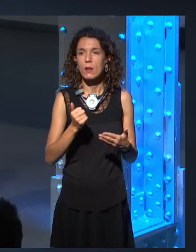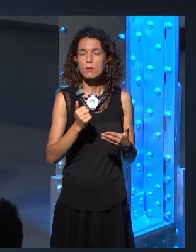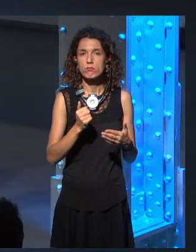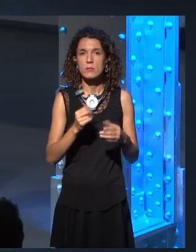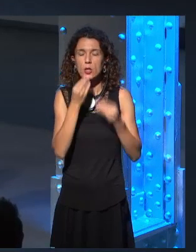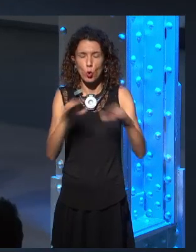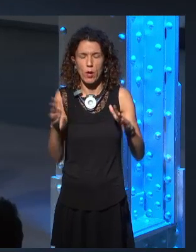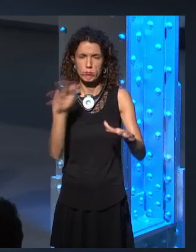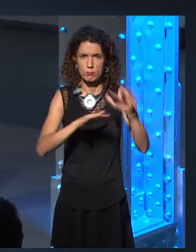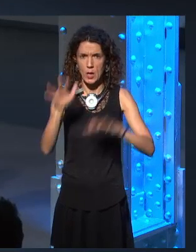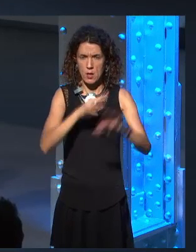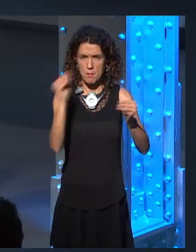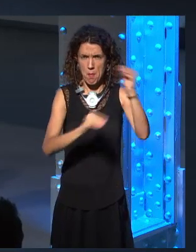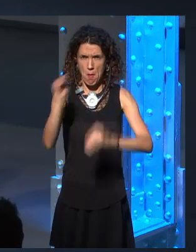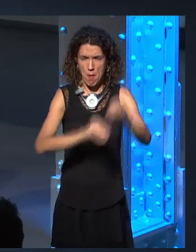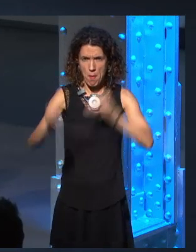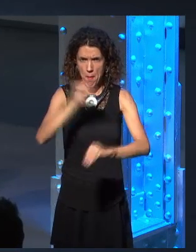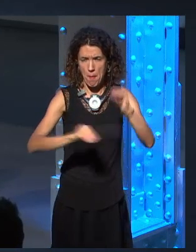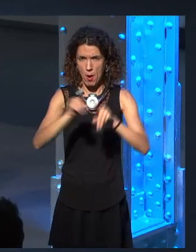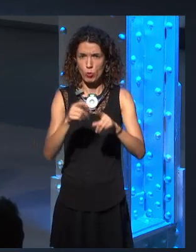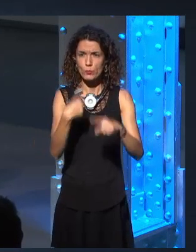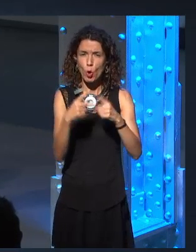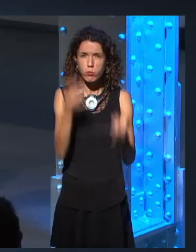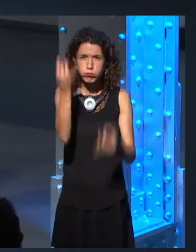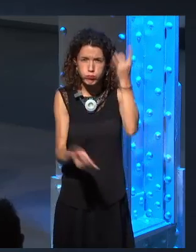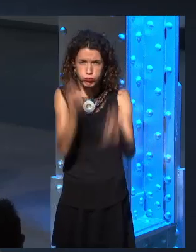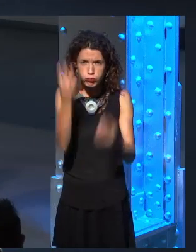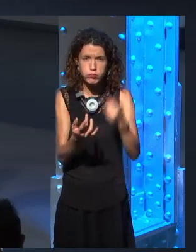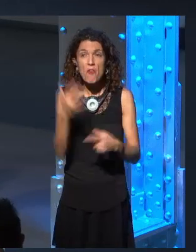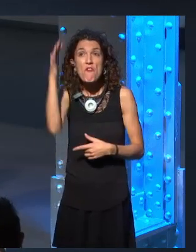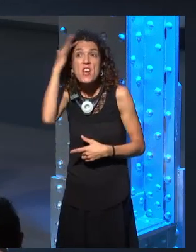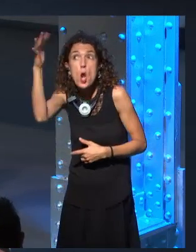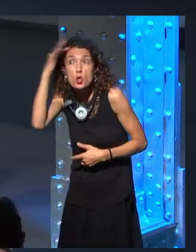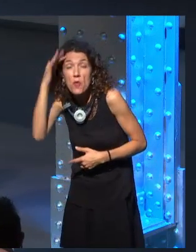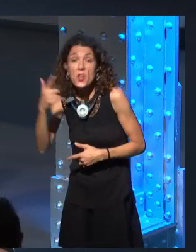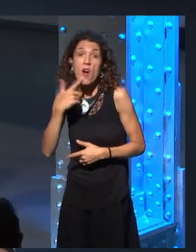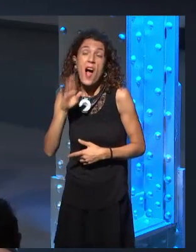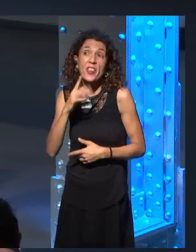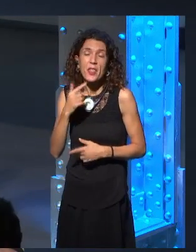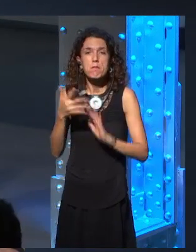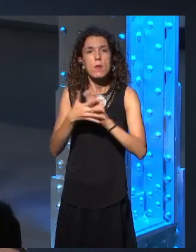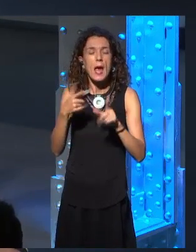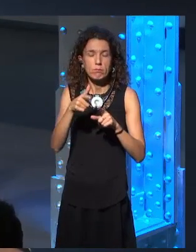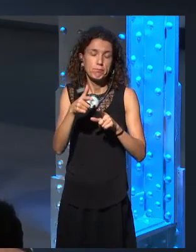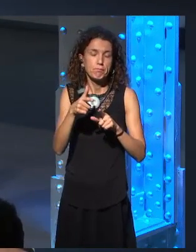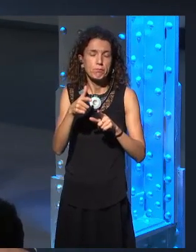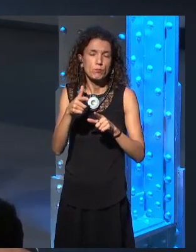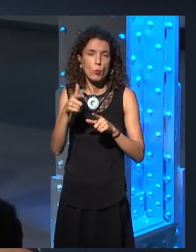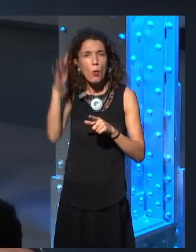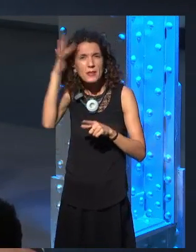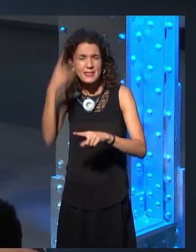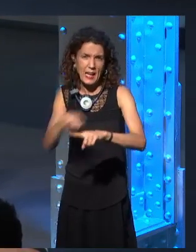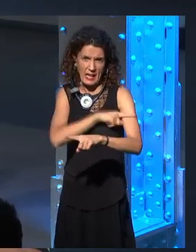So, philosophical, I mean, he's very thoughtful and I think that's why everyone can take something out of it and why people end up